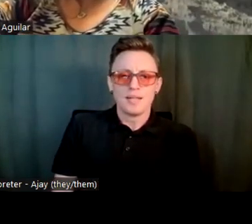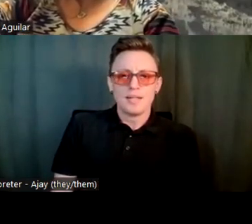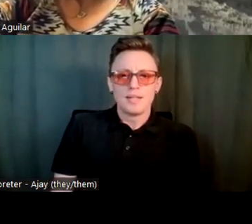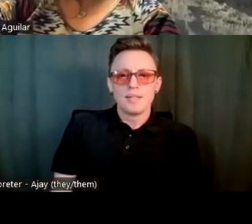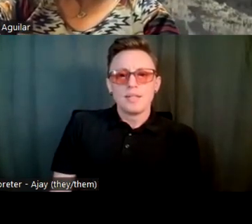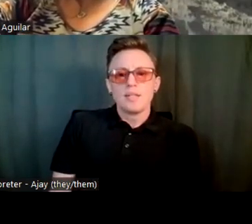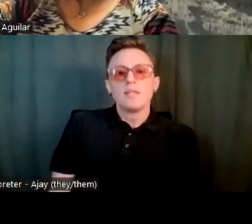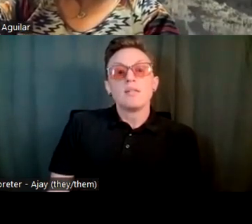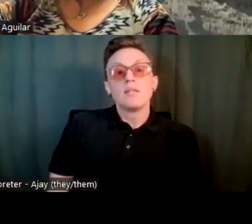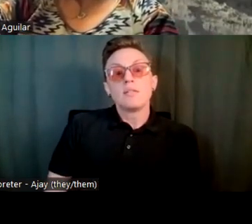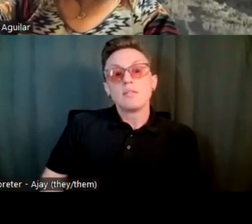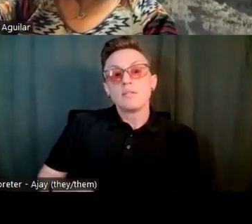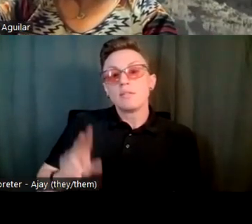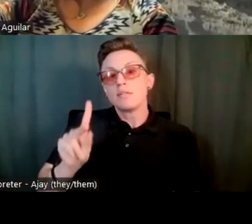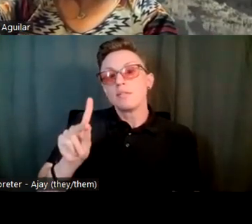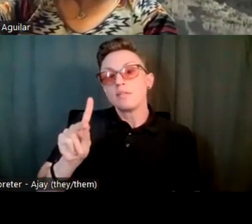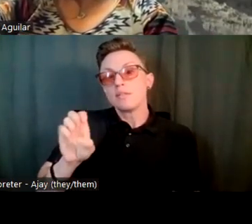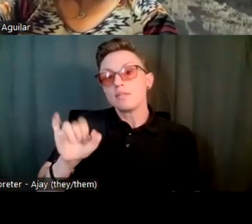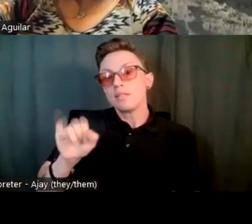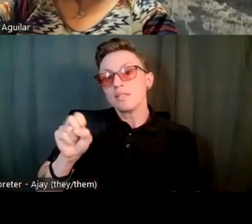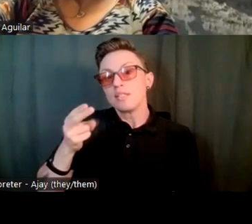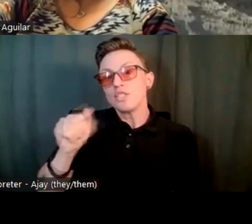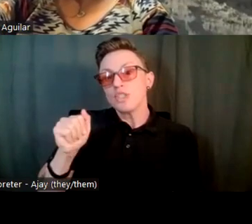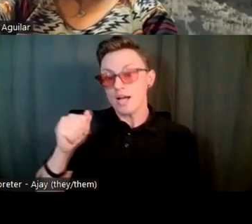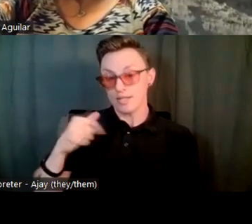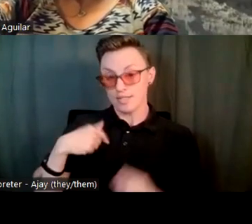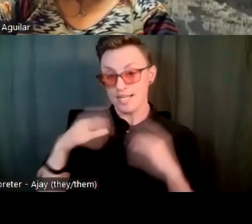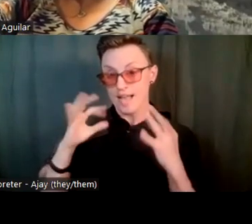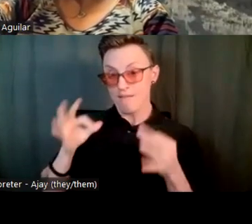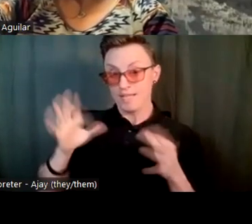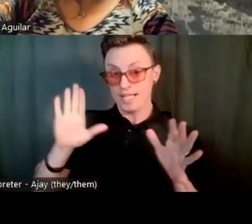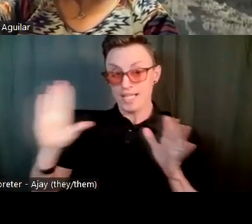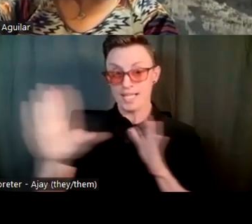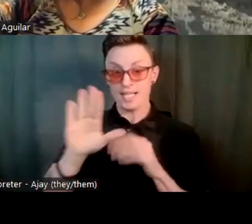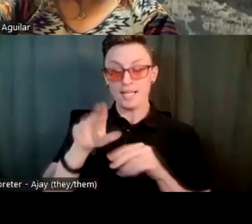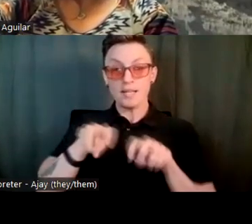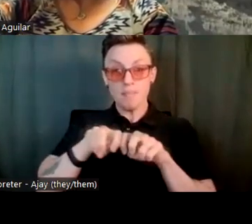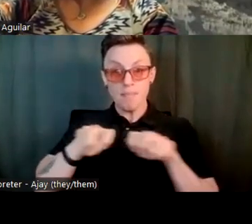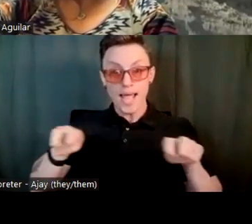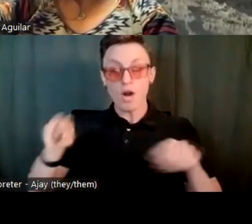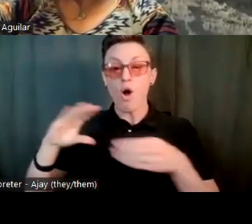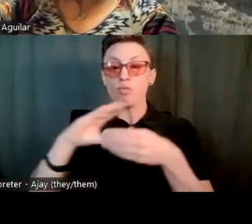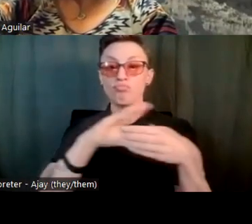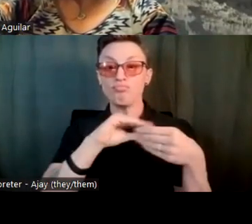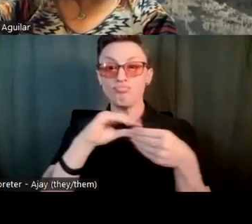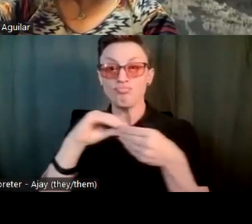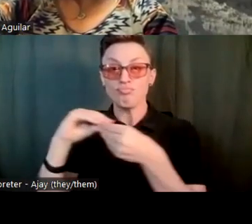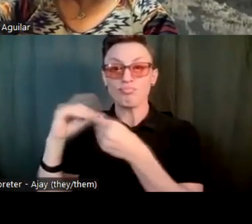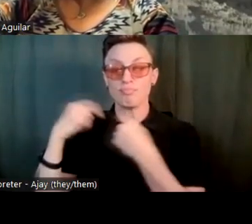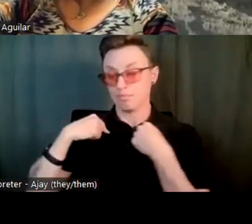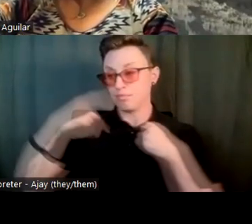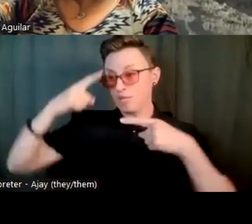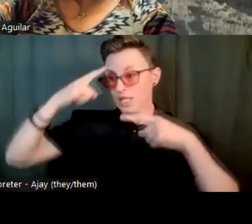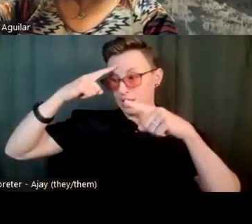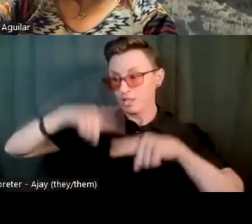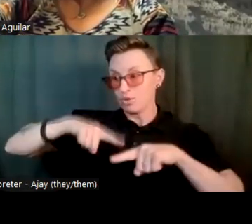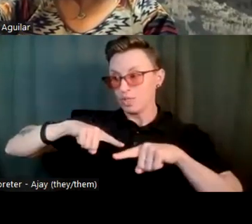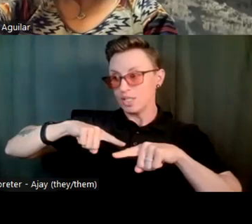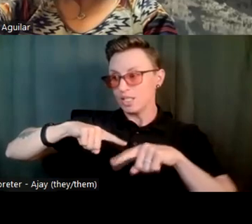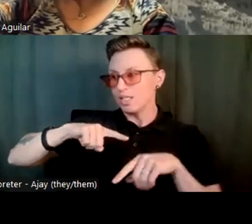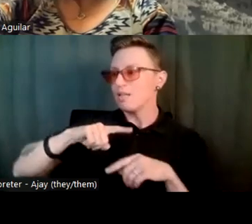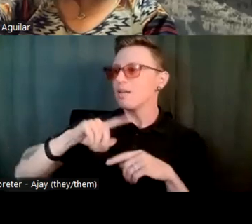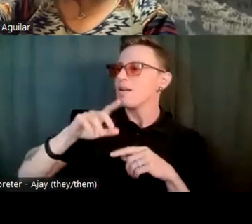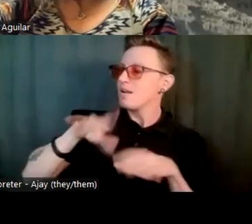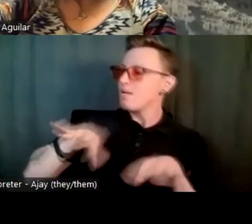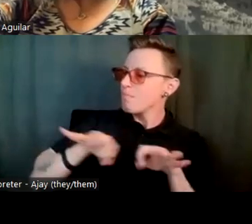I would definitely say that I agree with everyone on the panel that, um, it is getting to